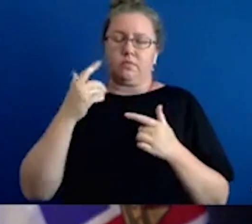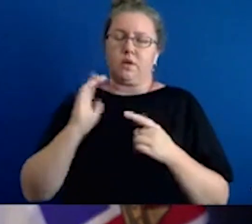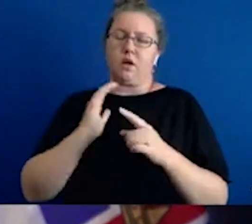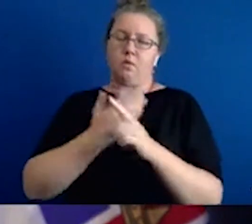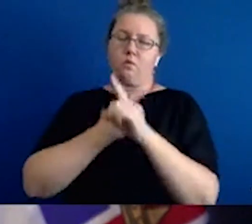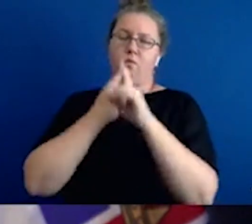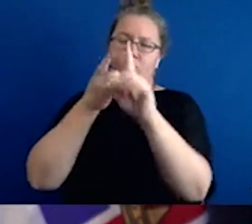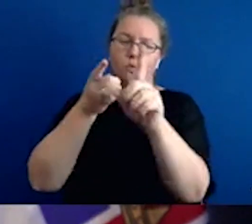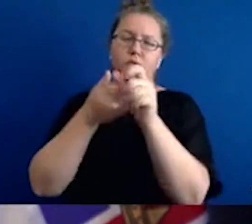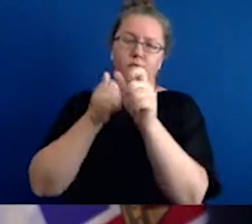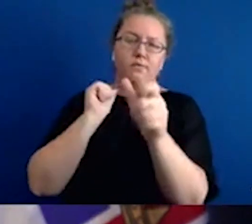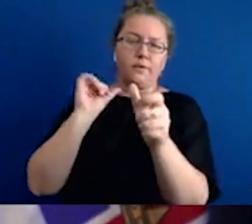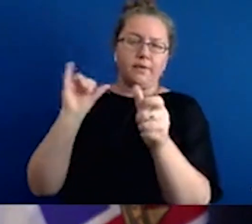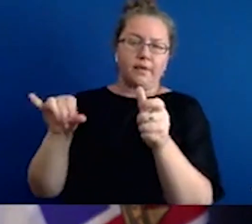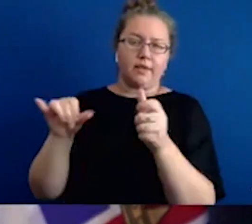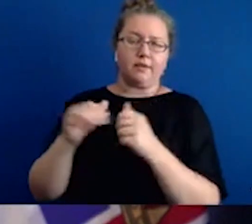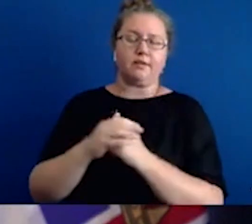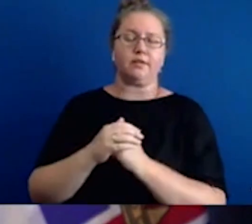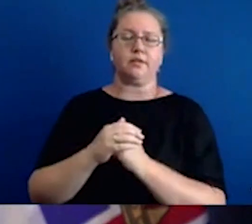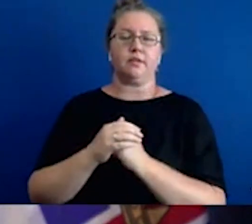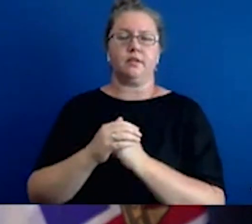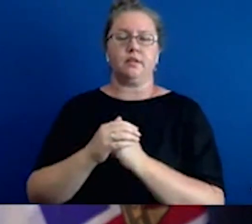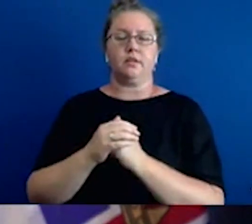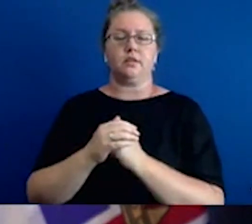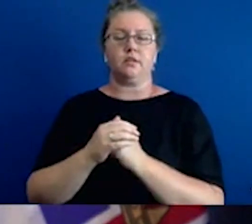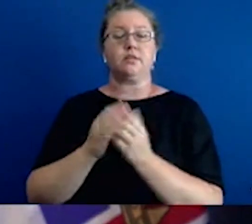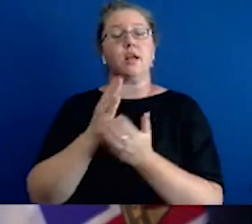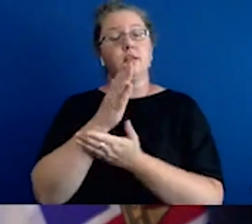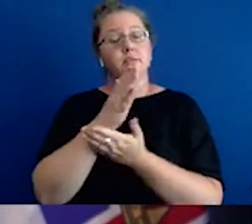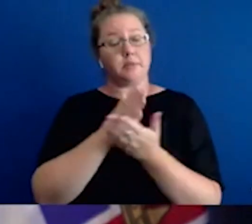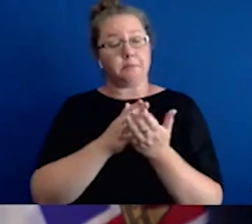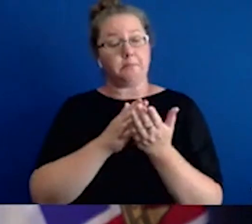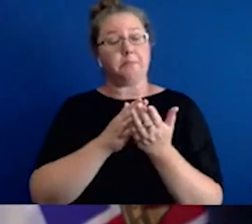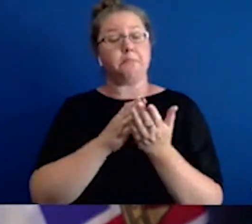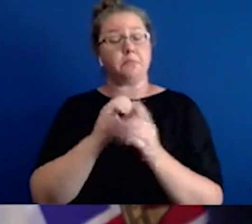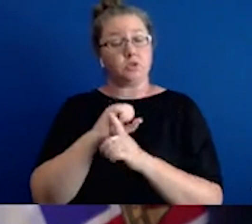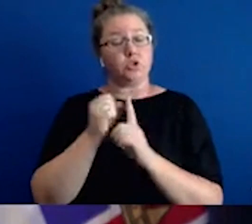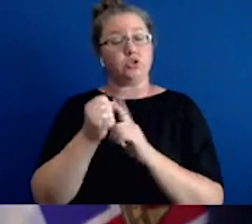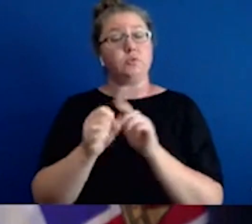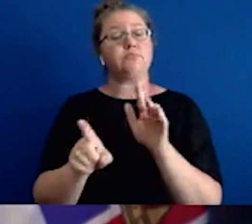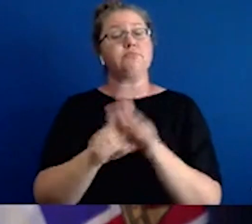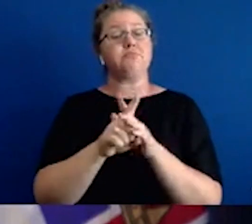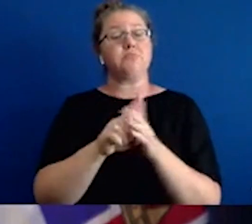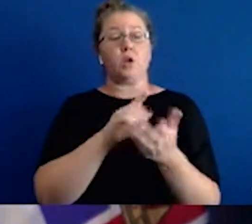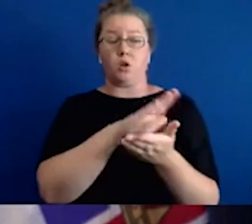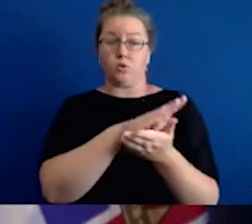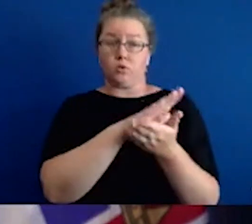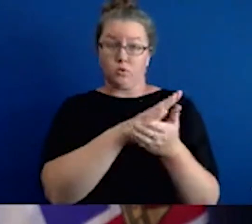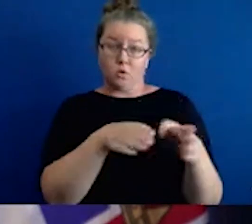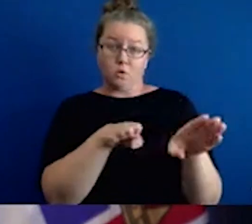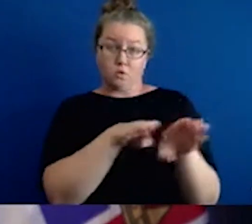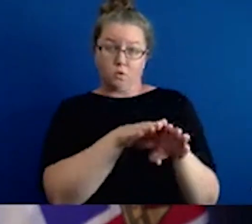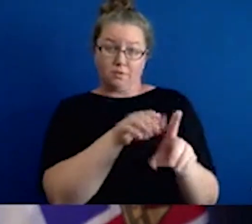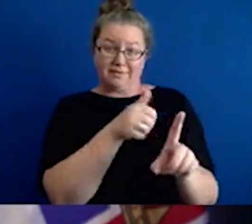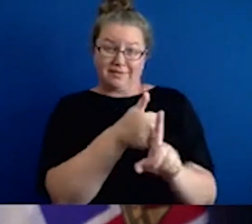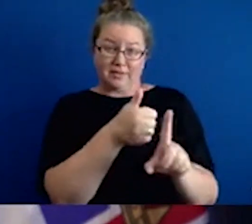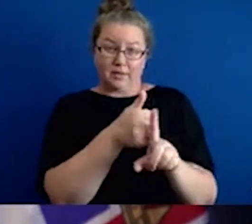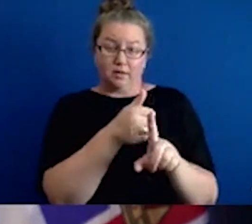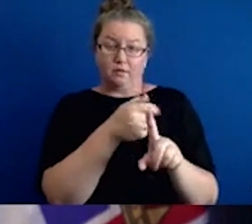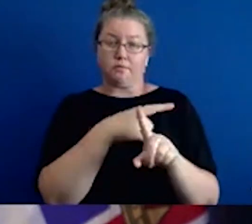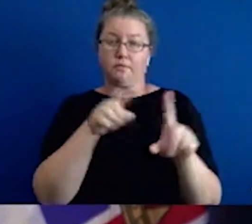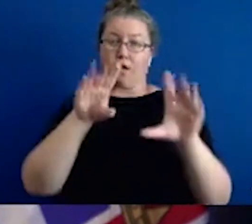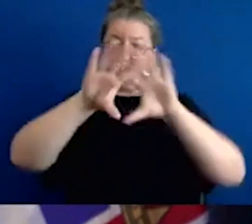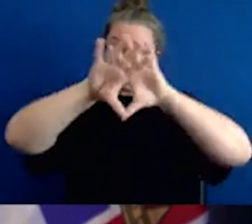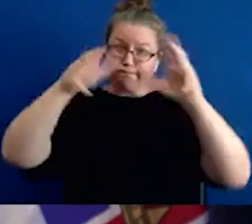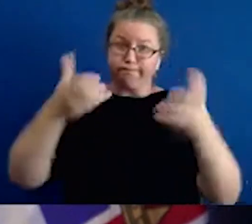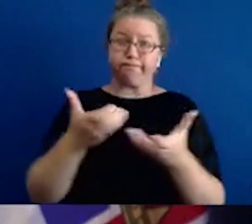absolutely avoid. I do see there's a couple of scenarios where we may see schools or groups of people having to self